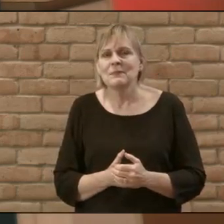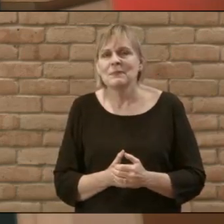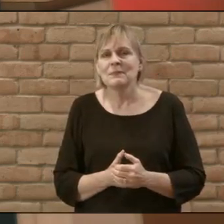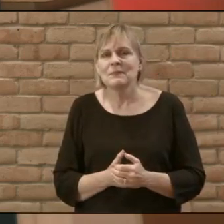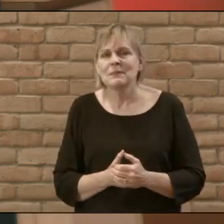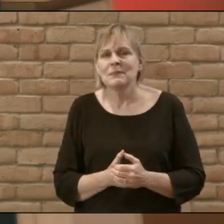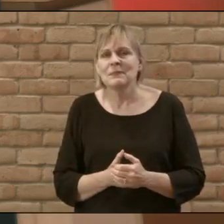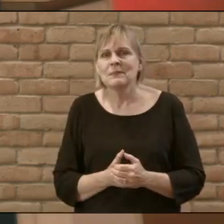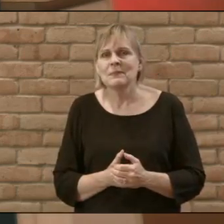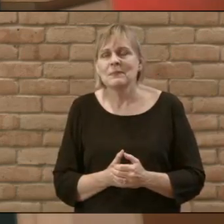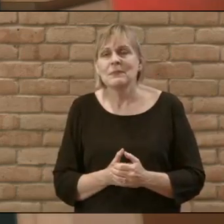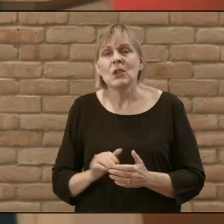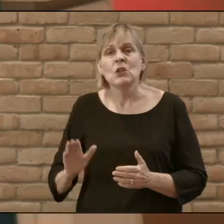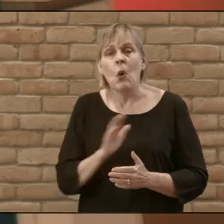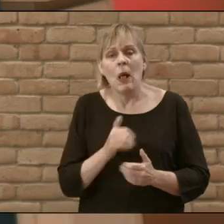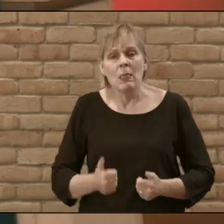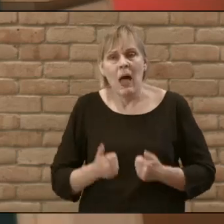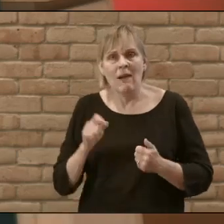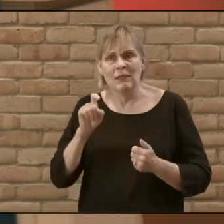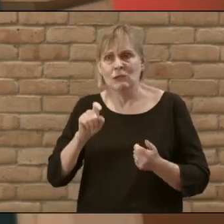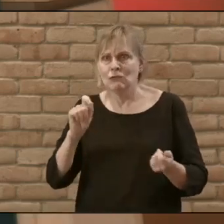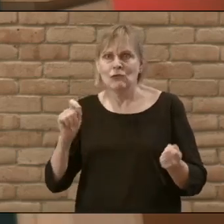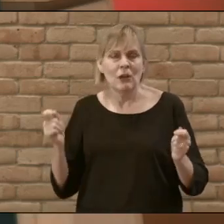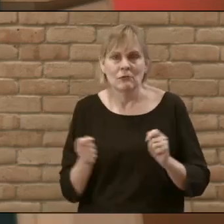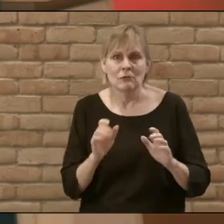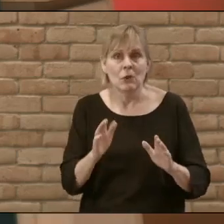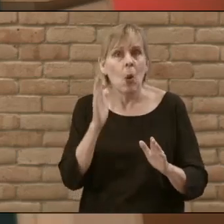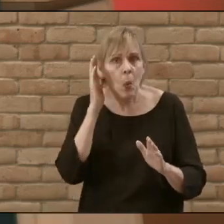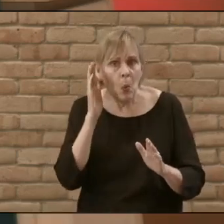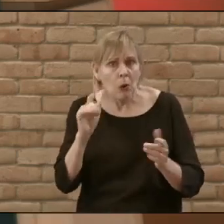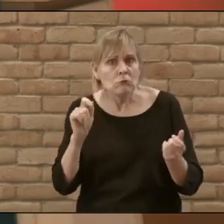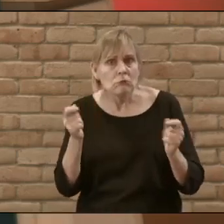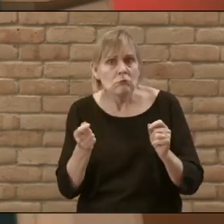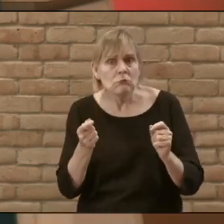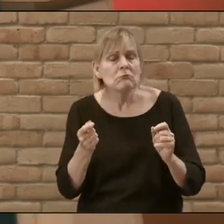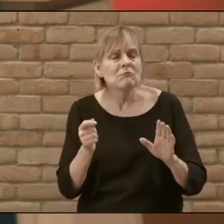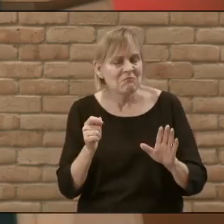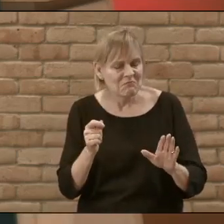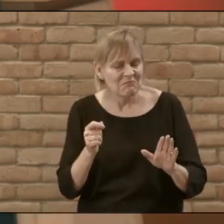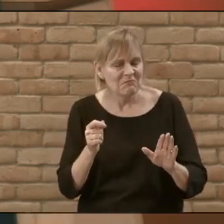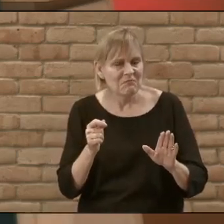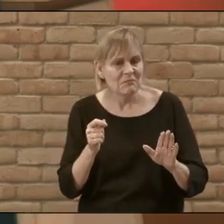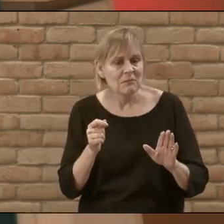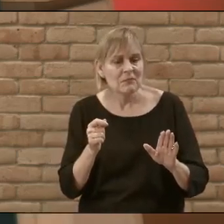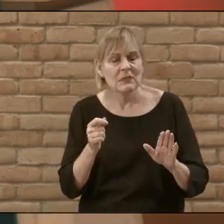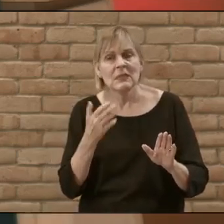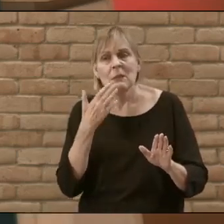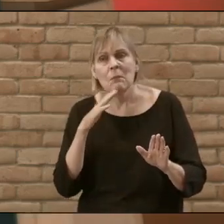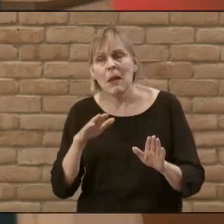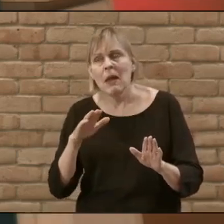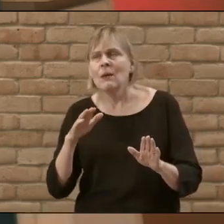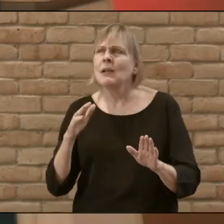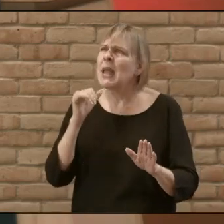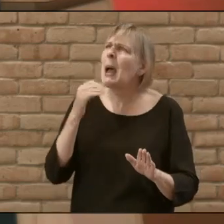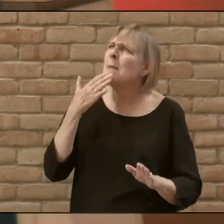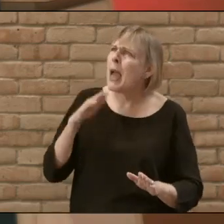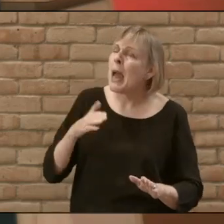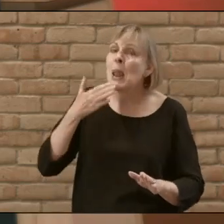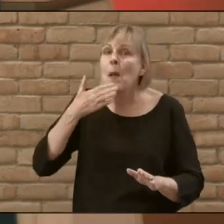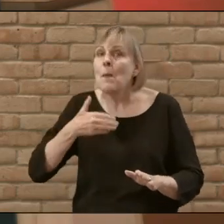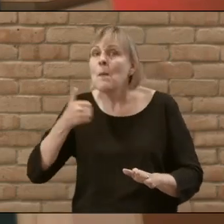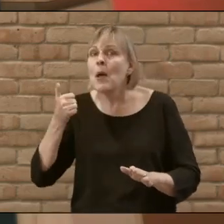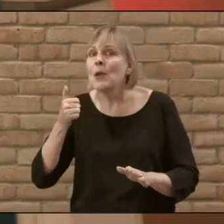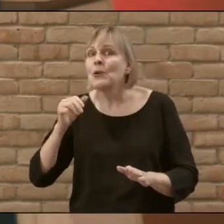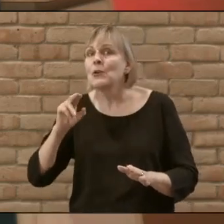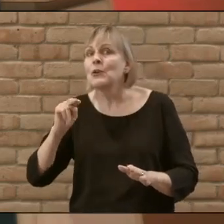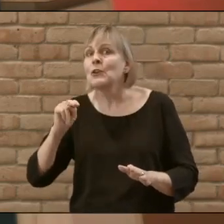for some breakthrough in your life the good news is that you'll get it I believe the bad news is well not bad news the better news